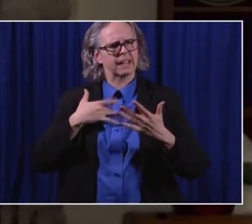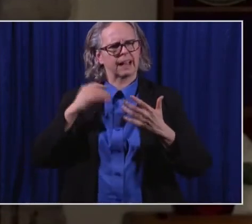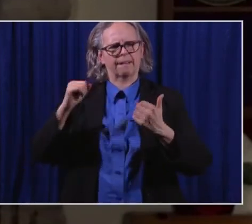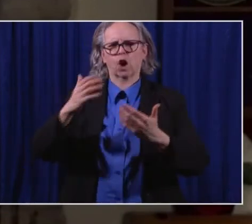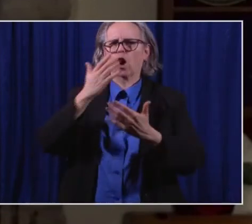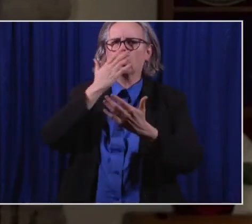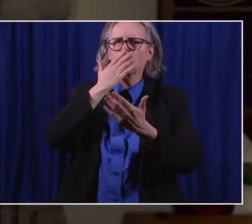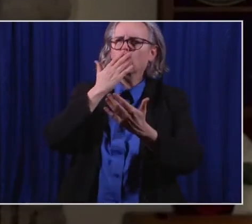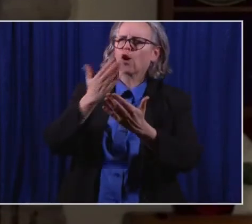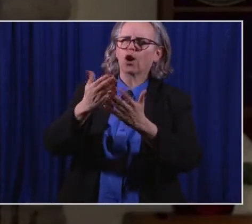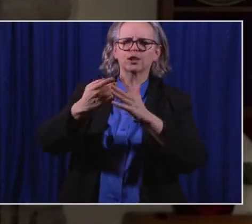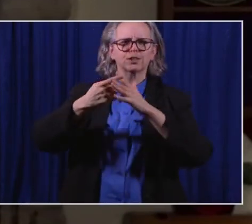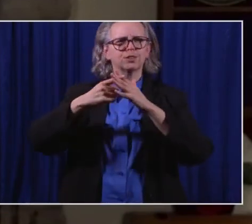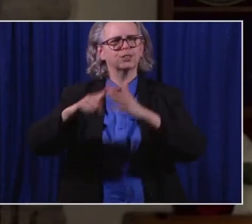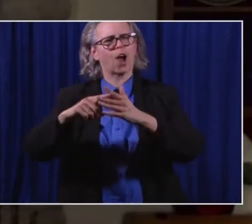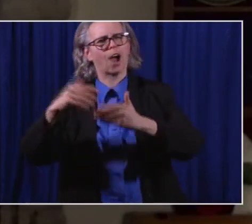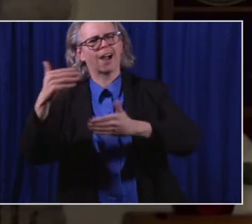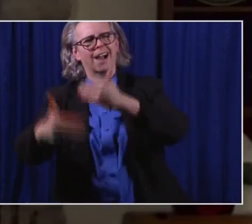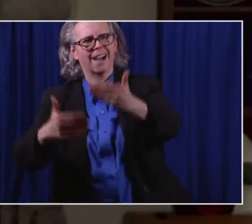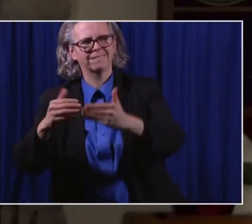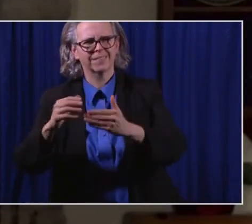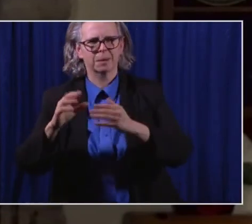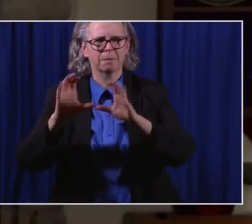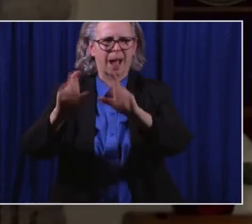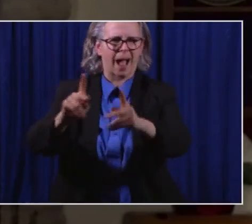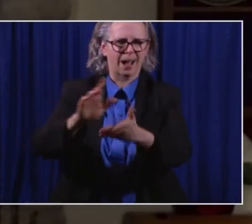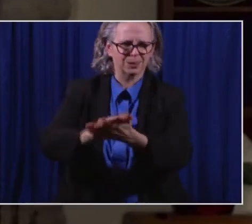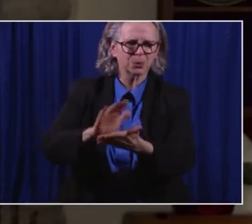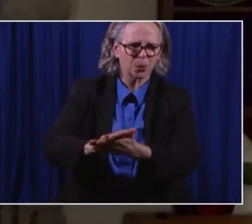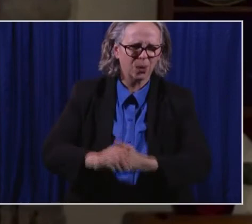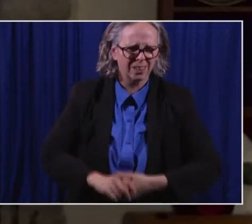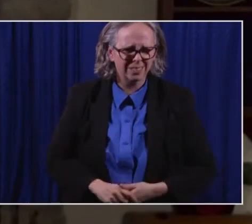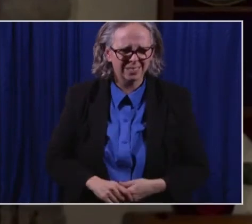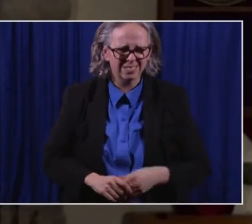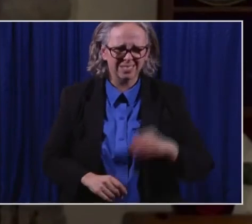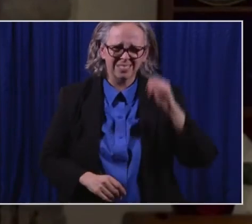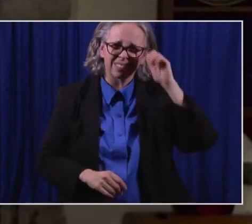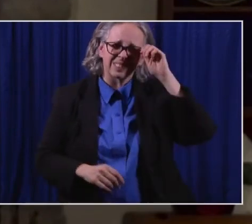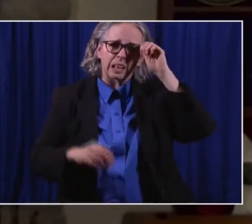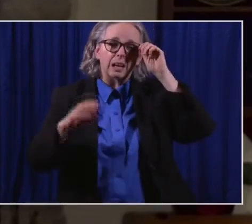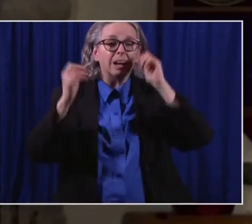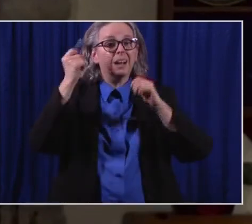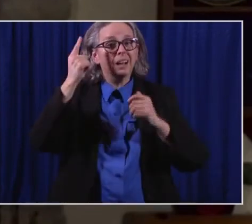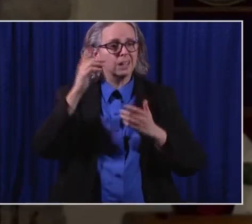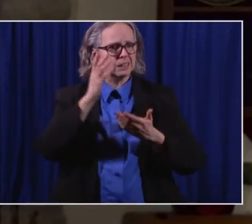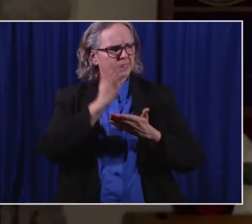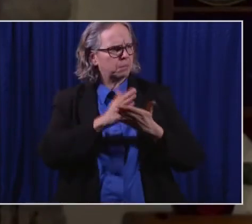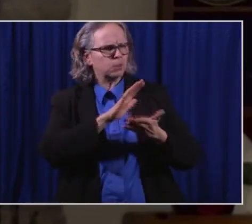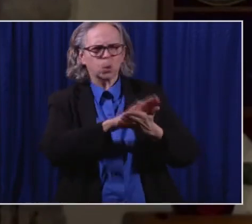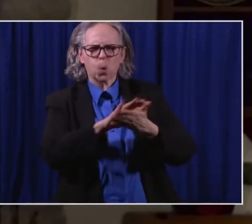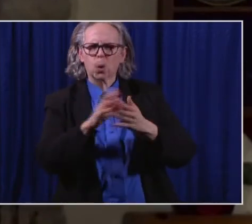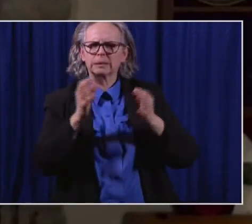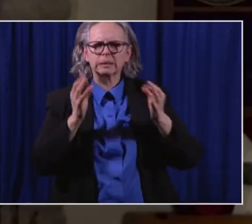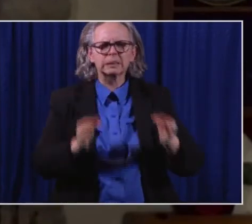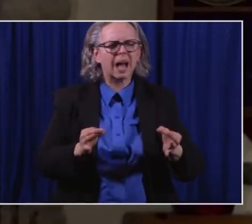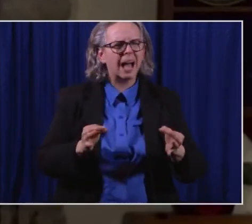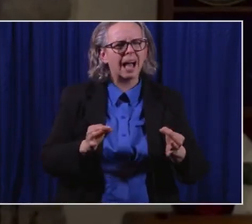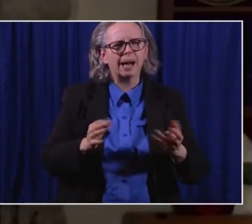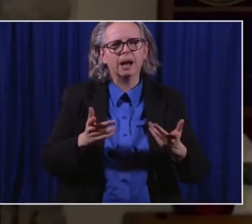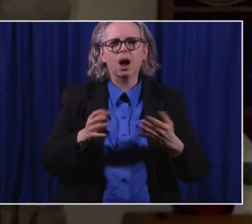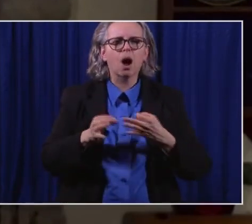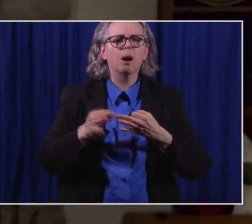Uh, this in mind, I know that some of our schools are choosing to delay coming back for a week or so